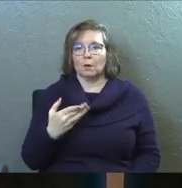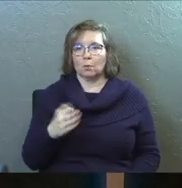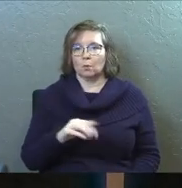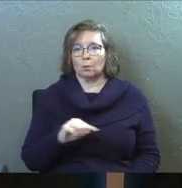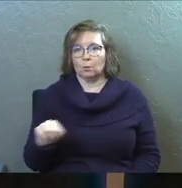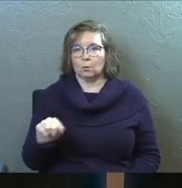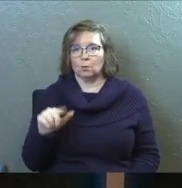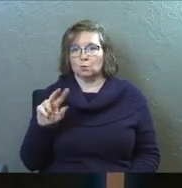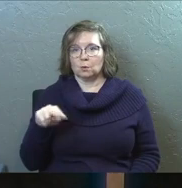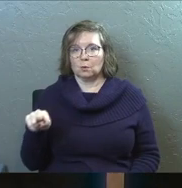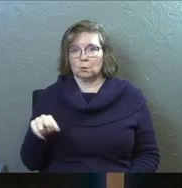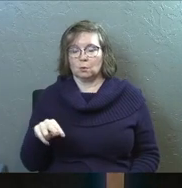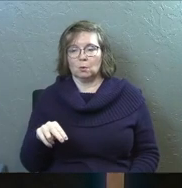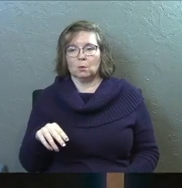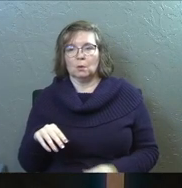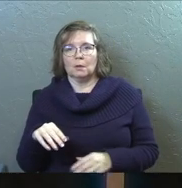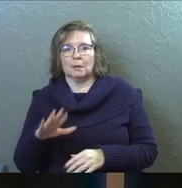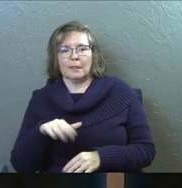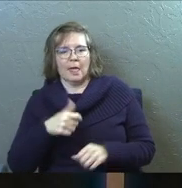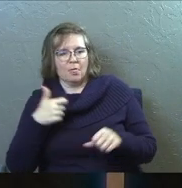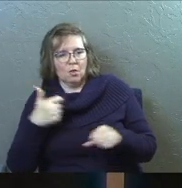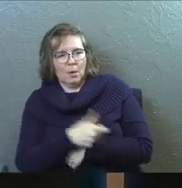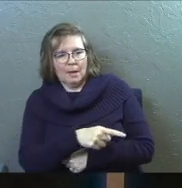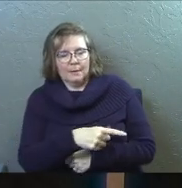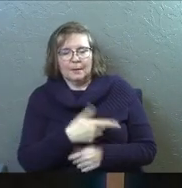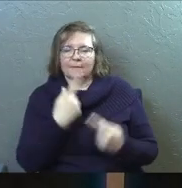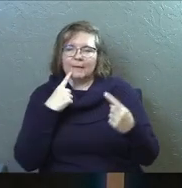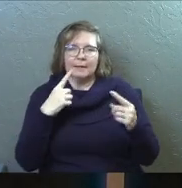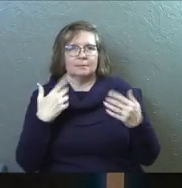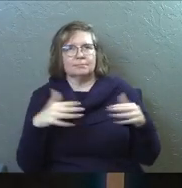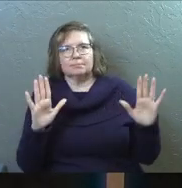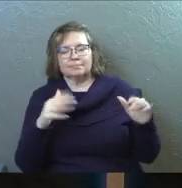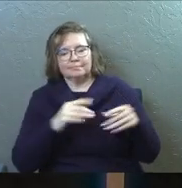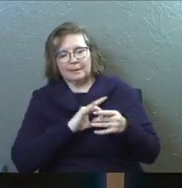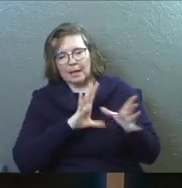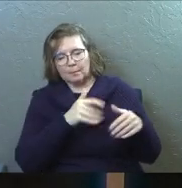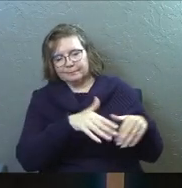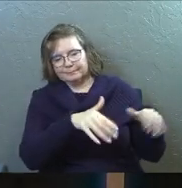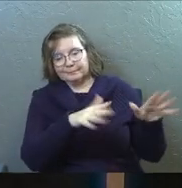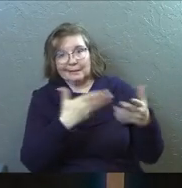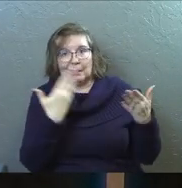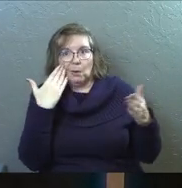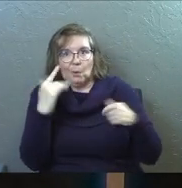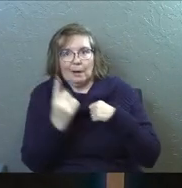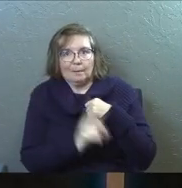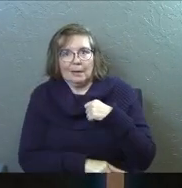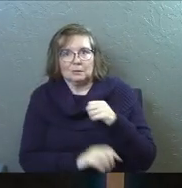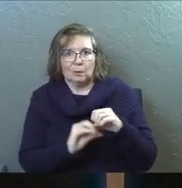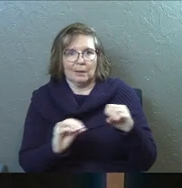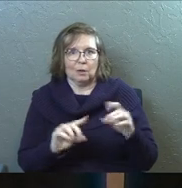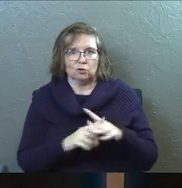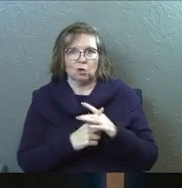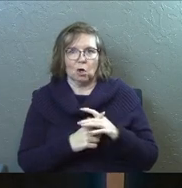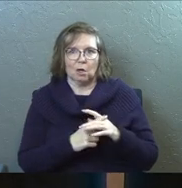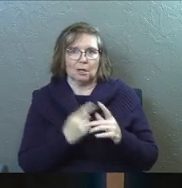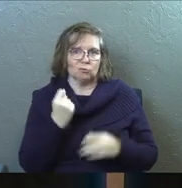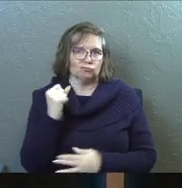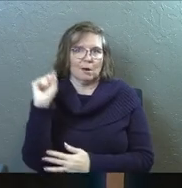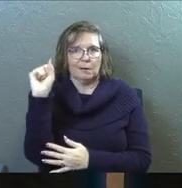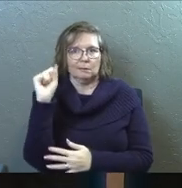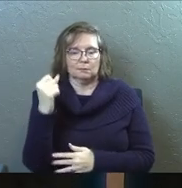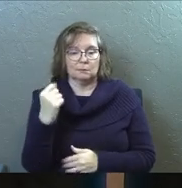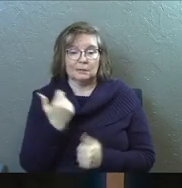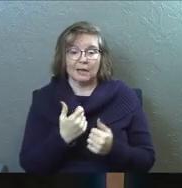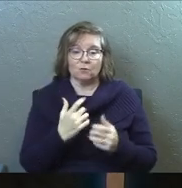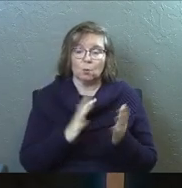22. The council then threatened them further, but they finally let them go because they didn't know how to punish them without starting a riot. For everyone was